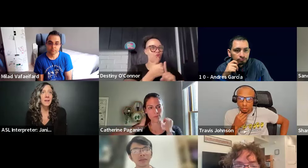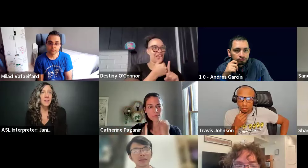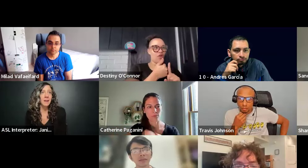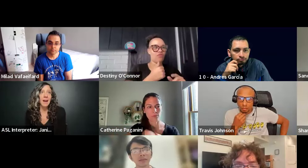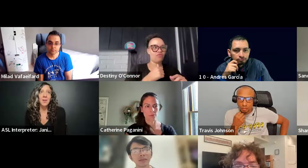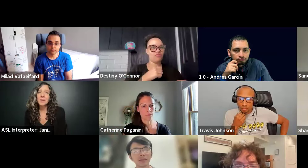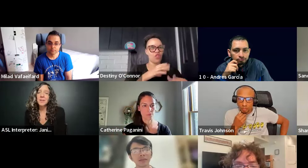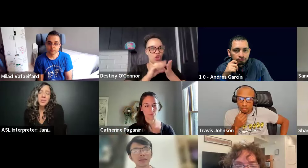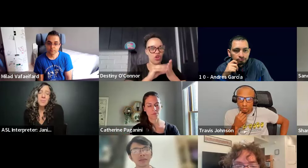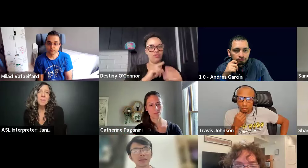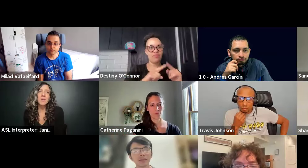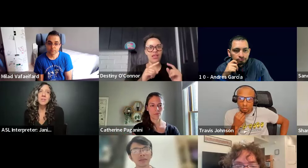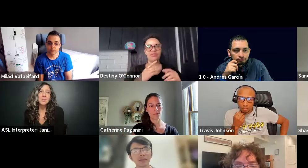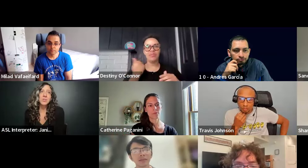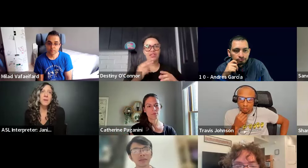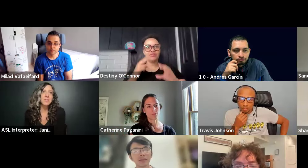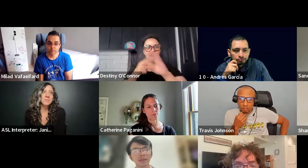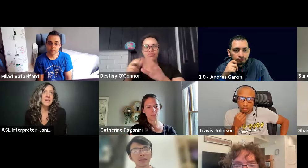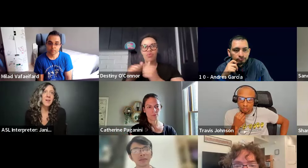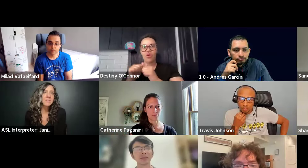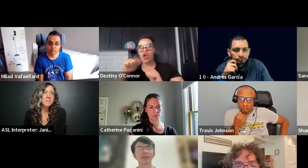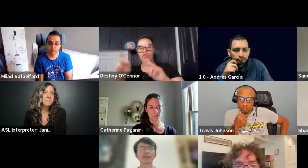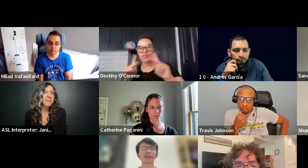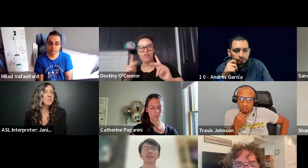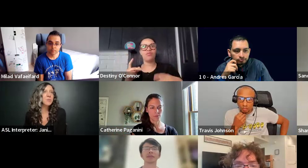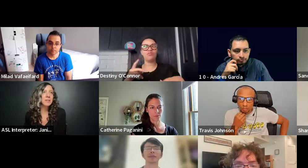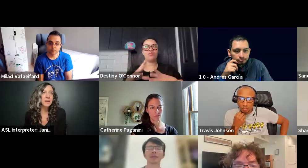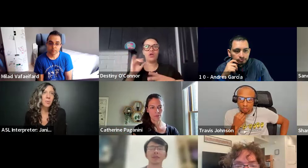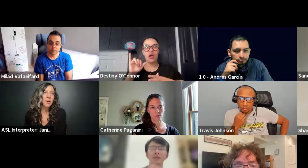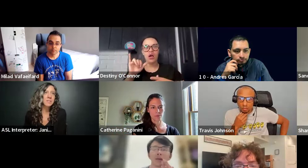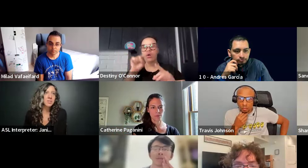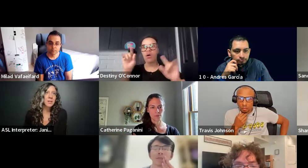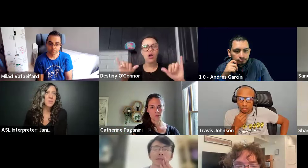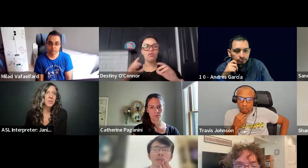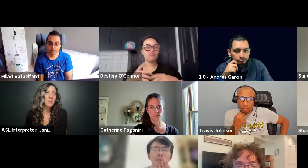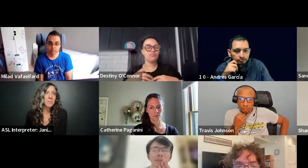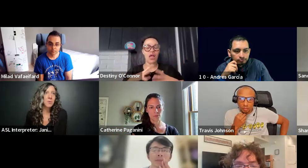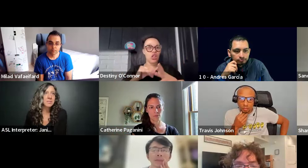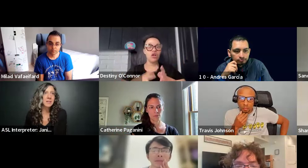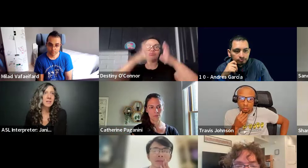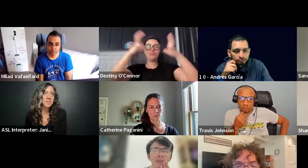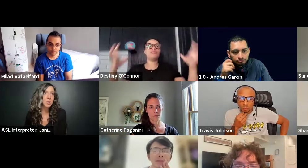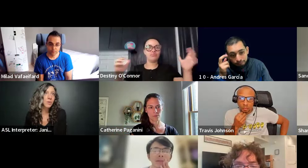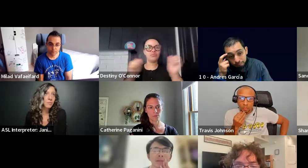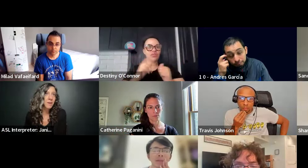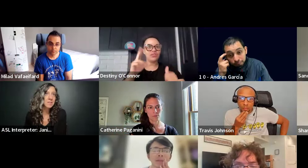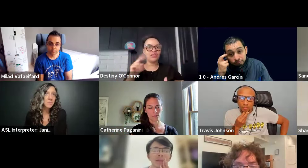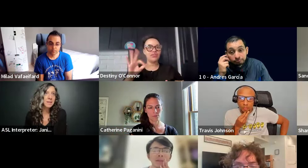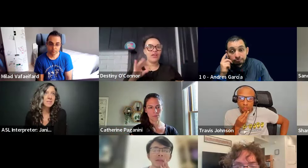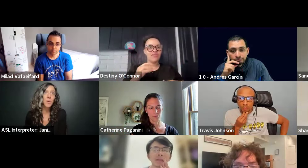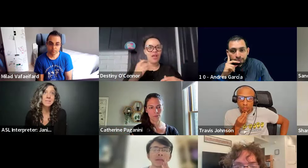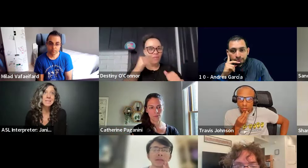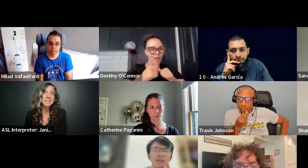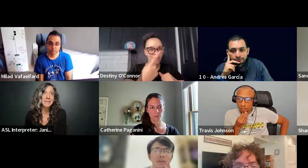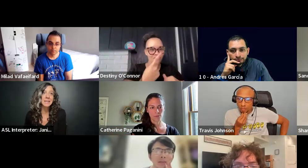I could only, people can only do so much themselves. It's really important to join in with other people to, to learn from their